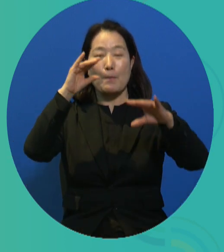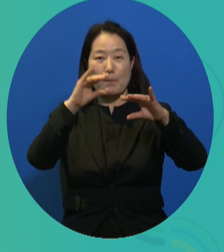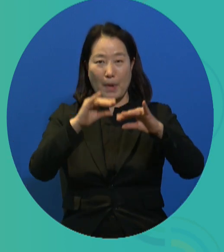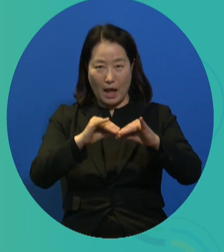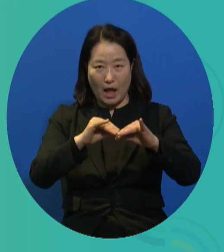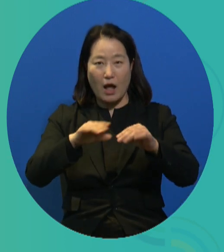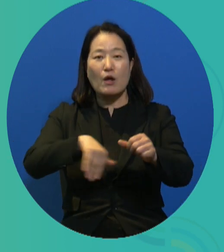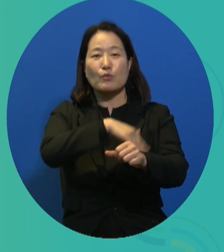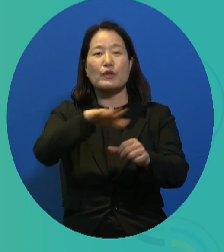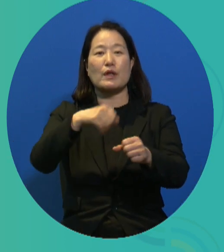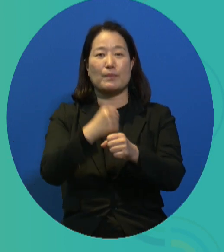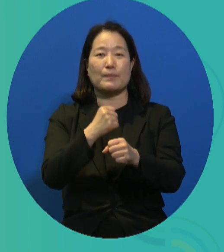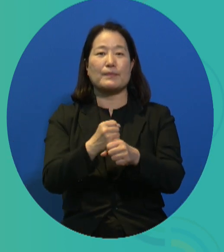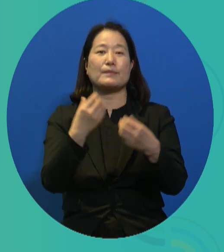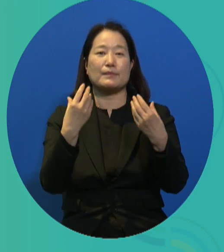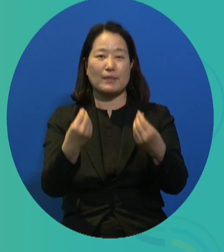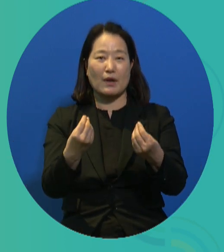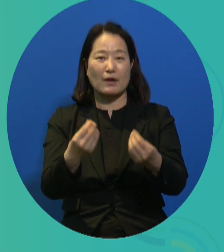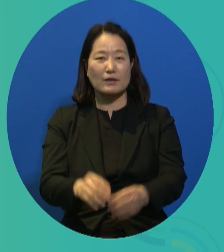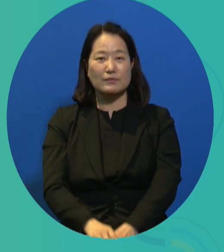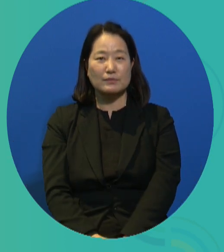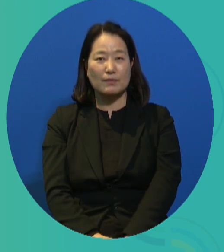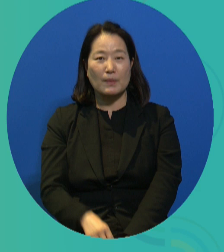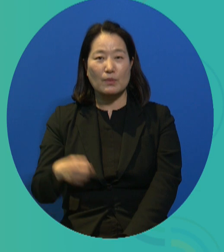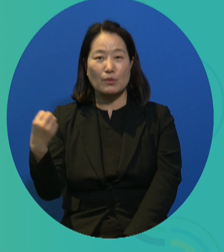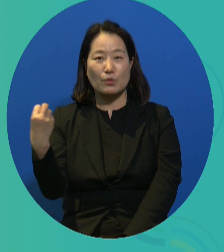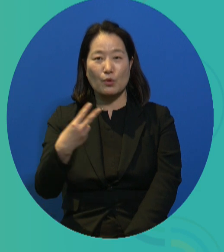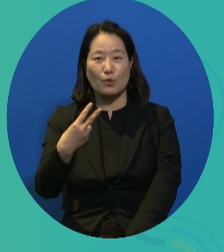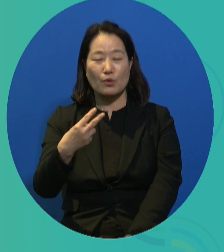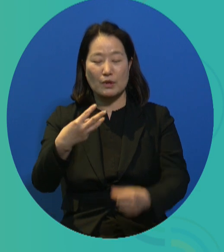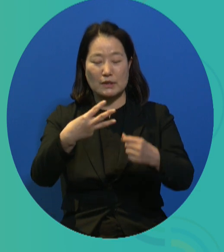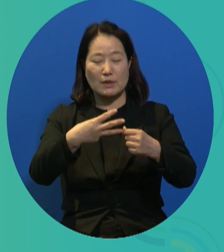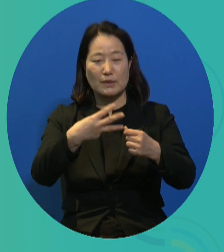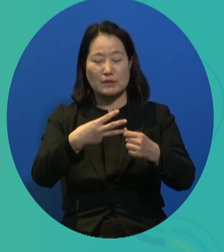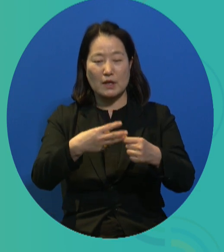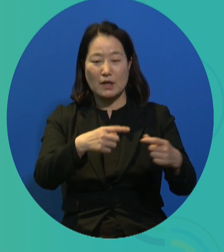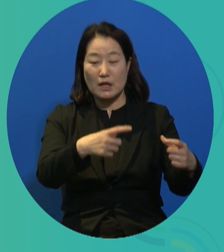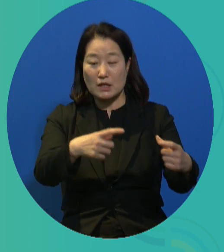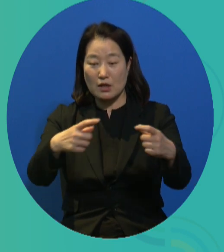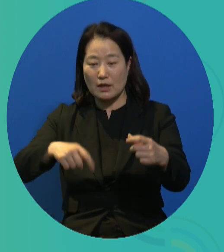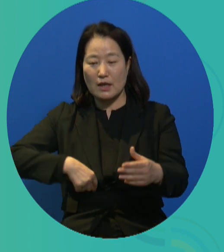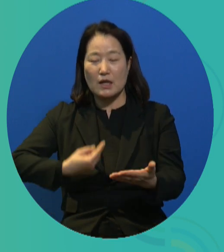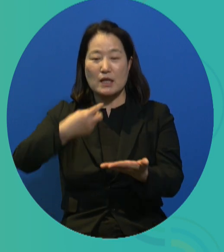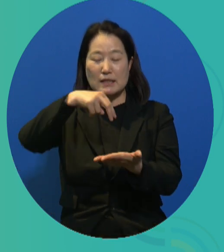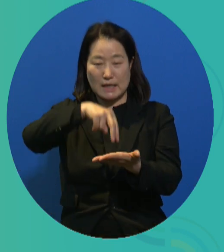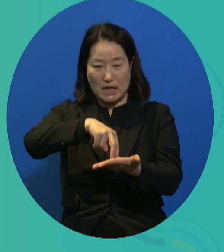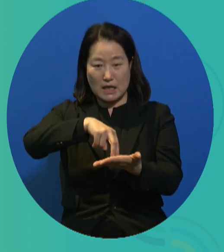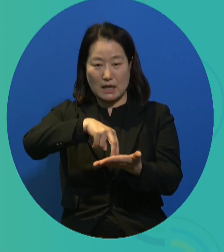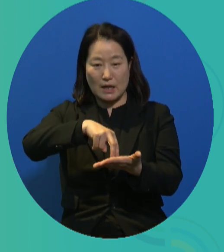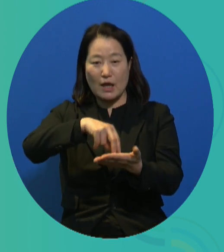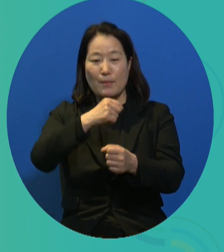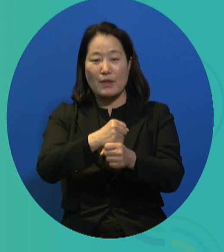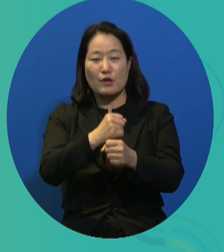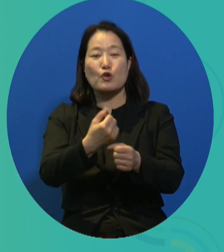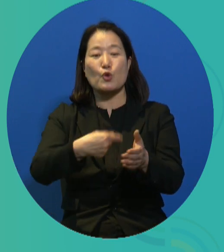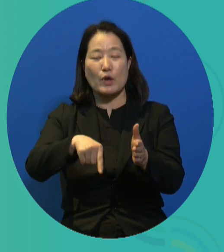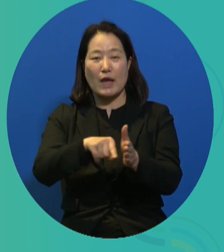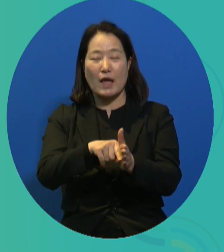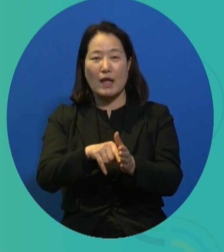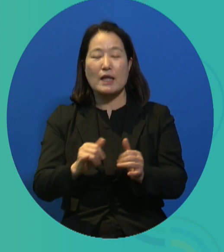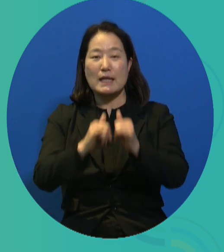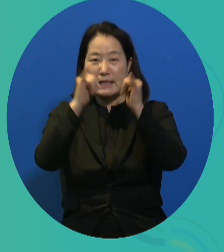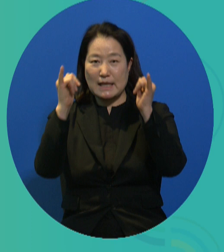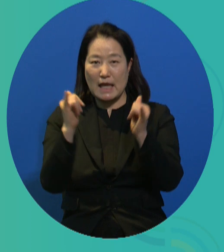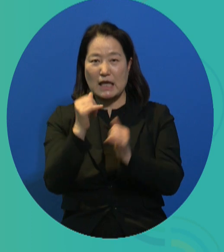collaboration and value creation. there has been a consensus formed at the local government as well as the central government. And the